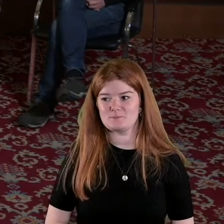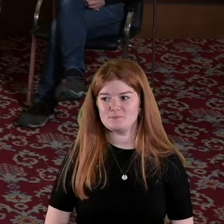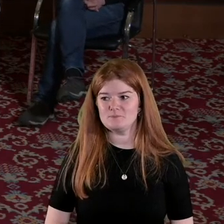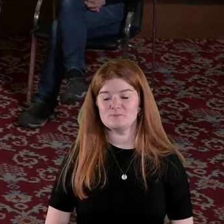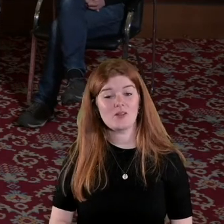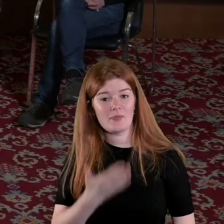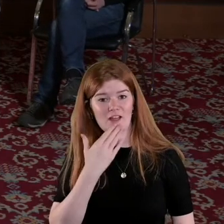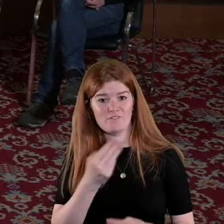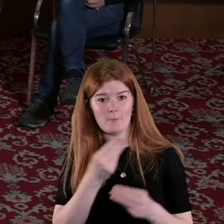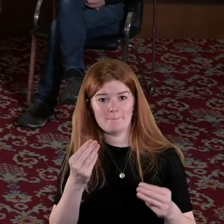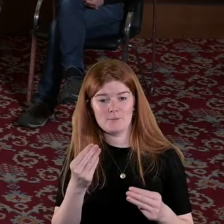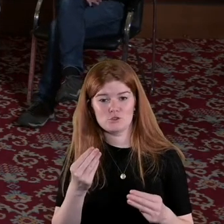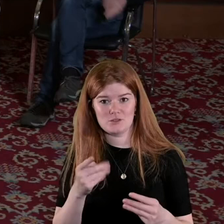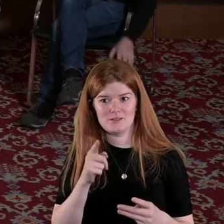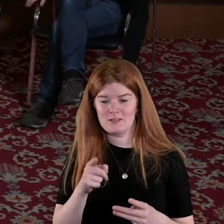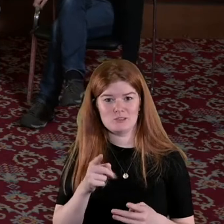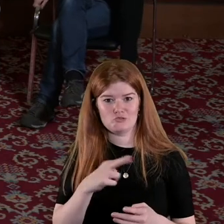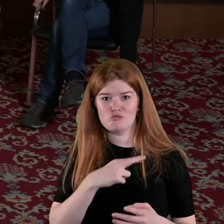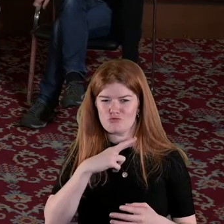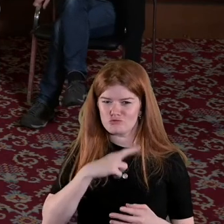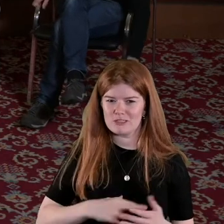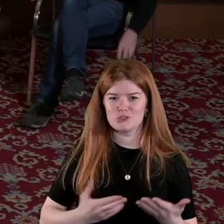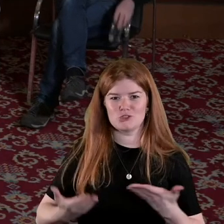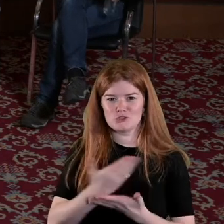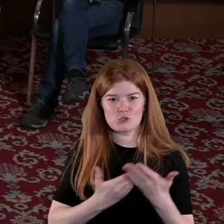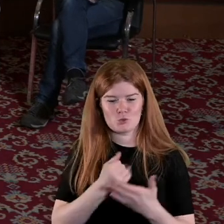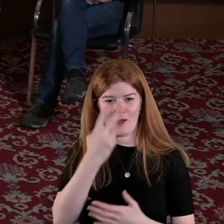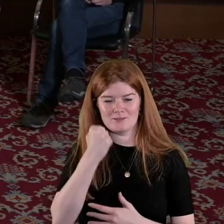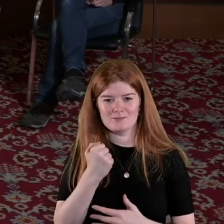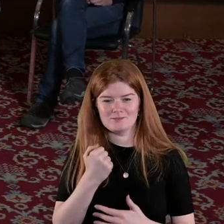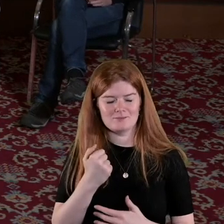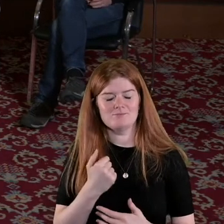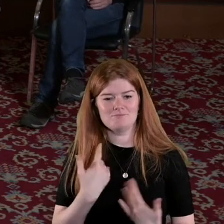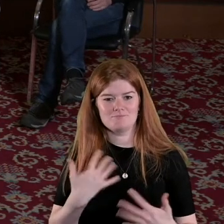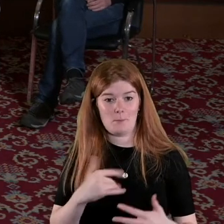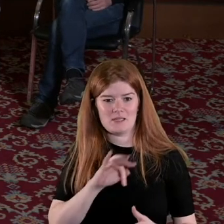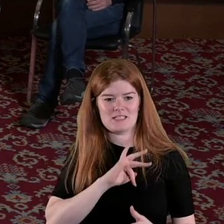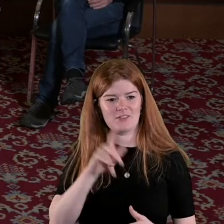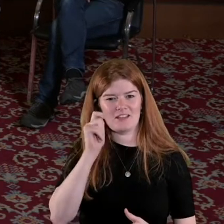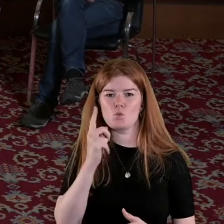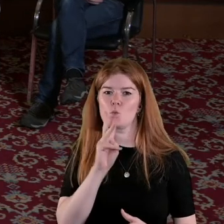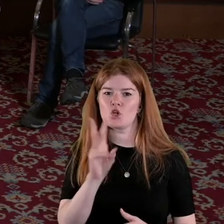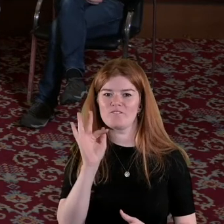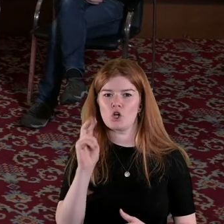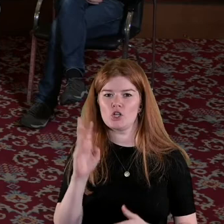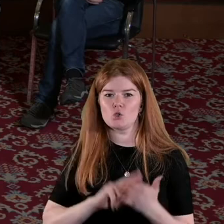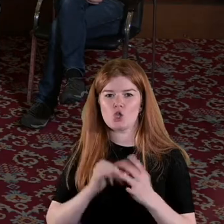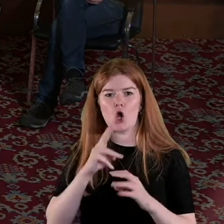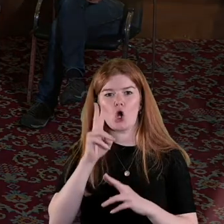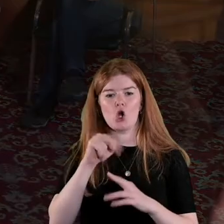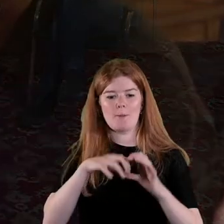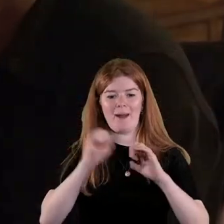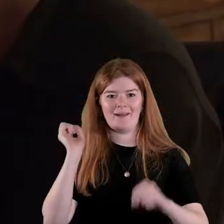thank you very much that's such a rich discussion tonight and I was thinking of a term Fergal used there about unpacking